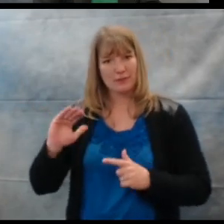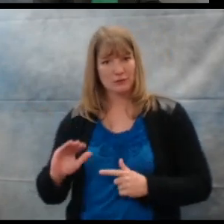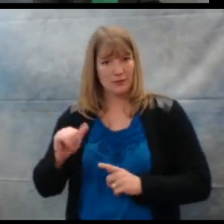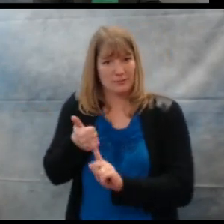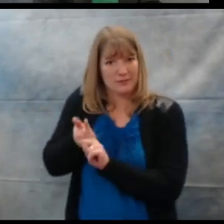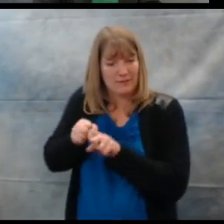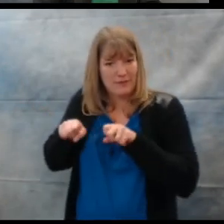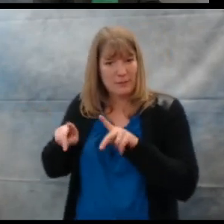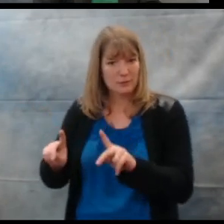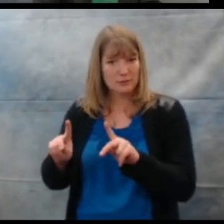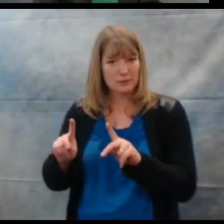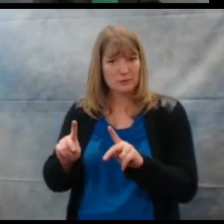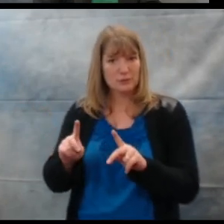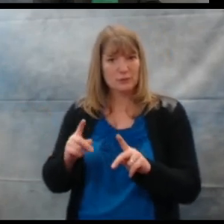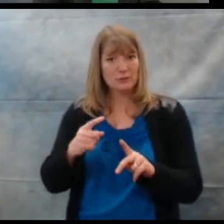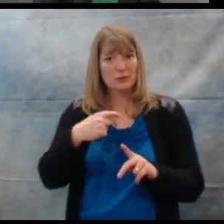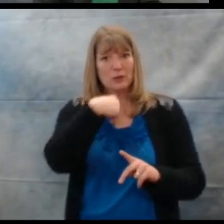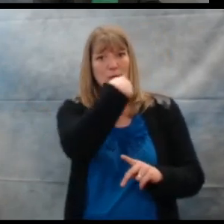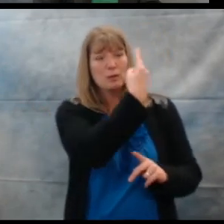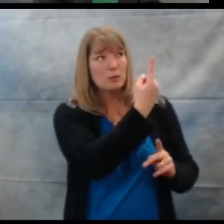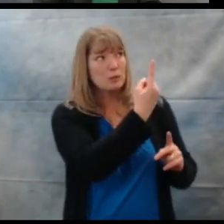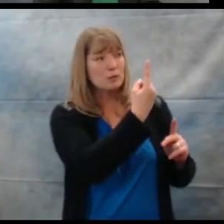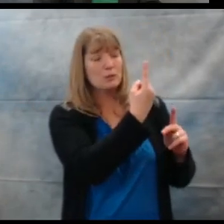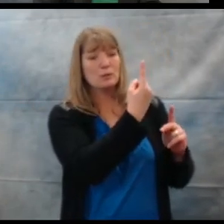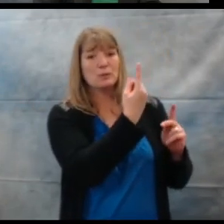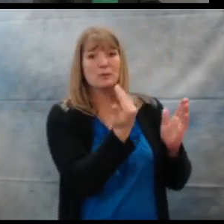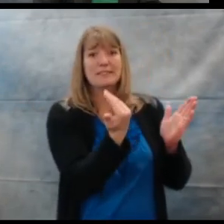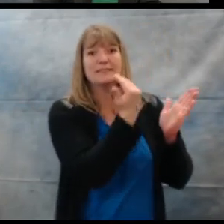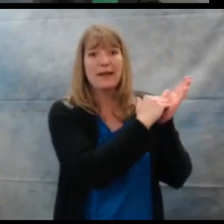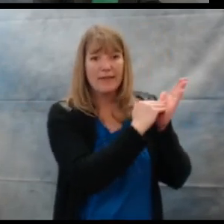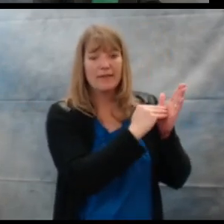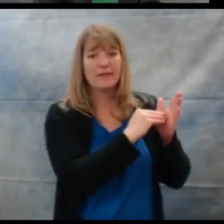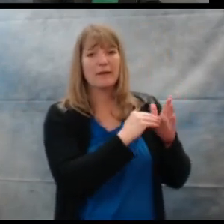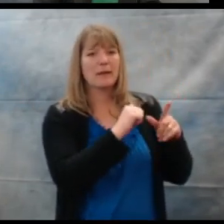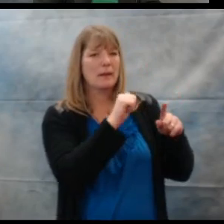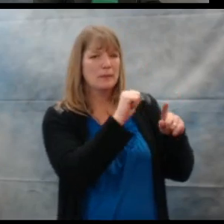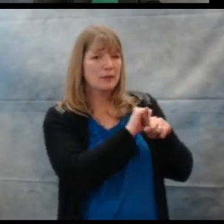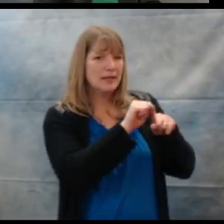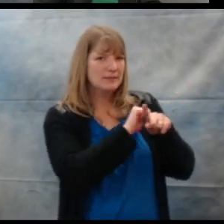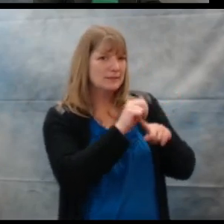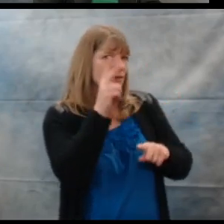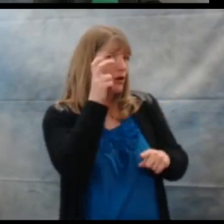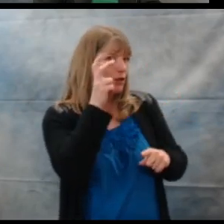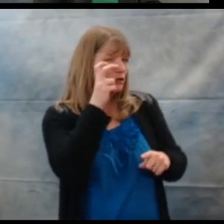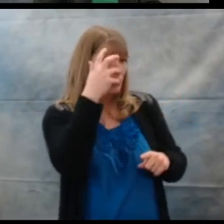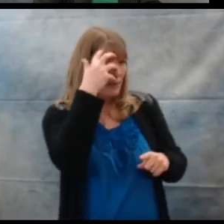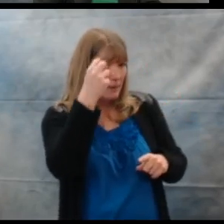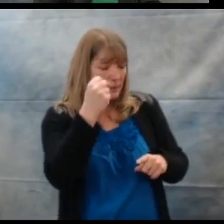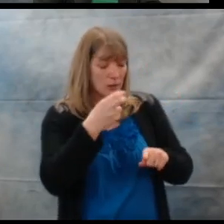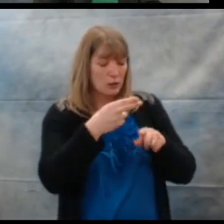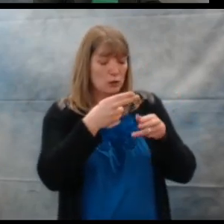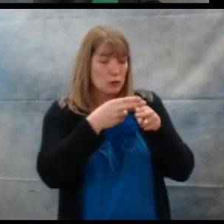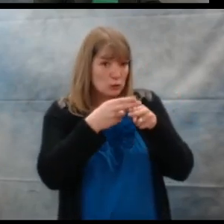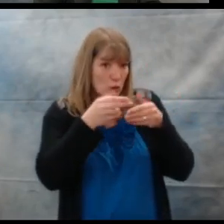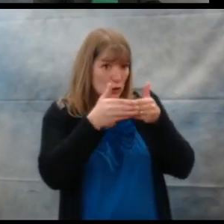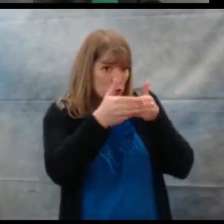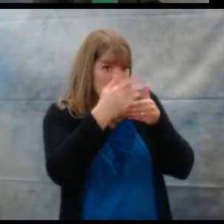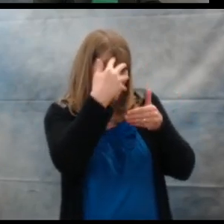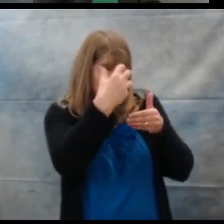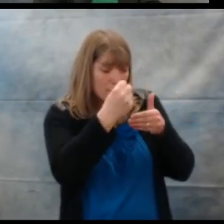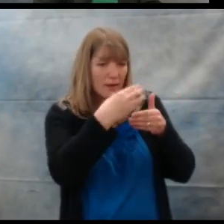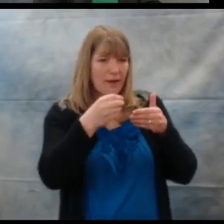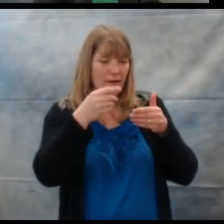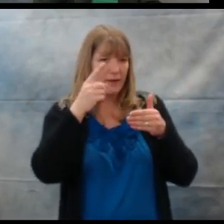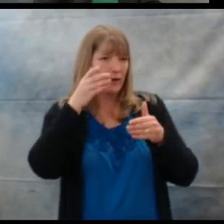child an opportunity to retell the story and practice auditory memory, short